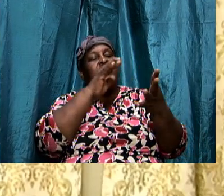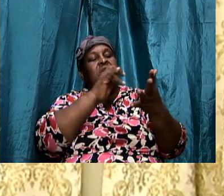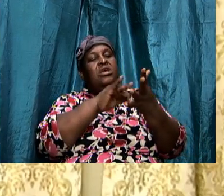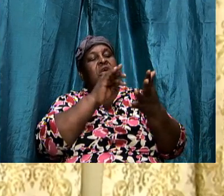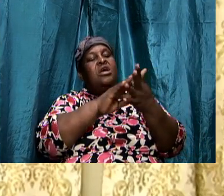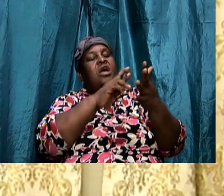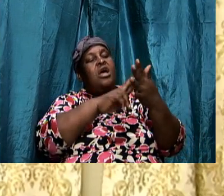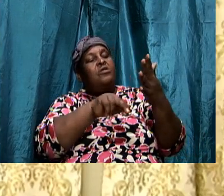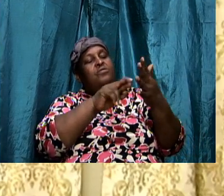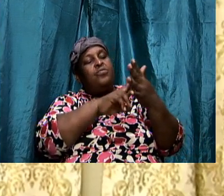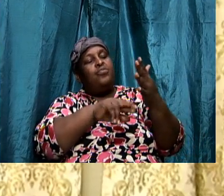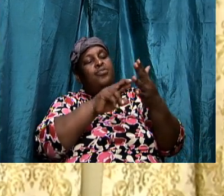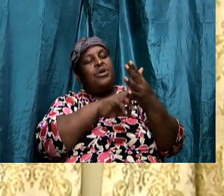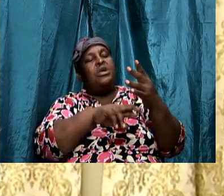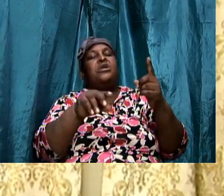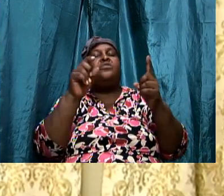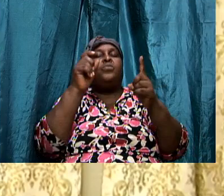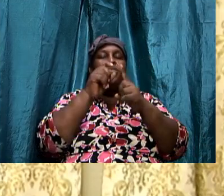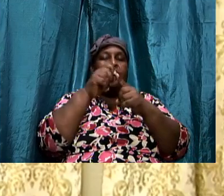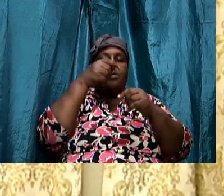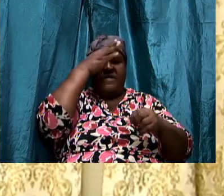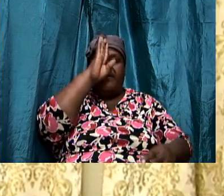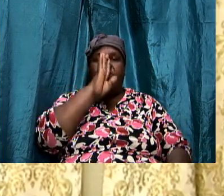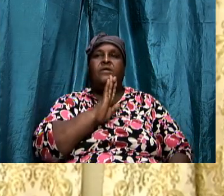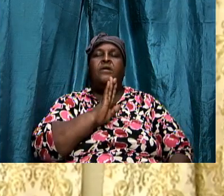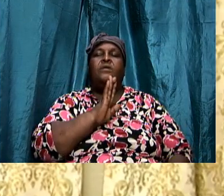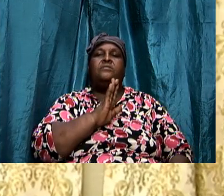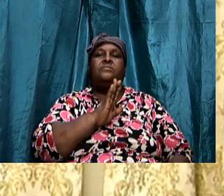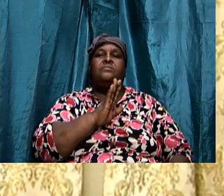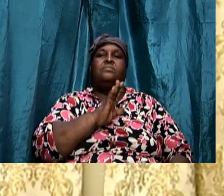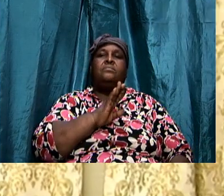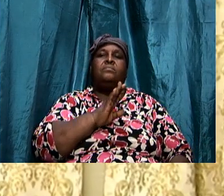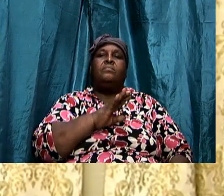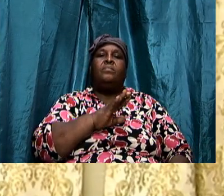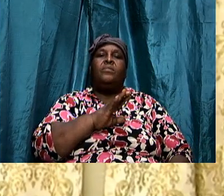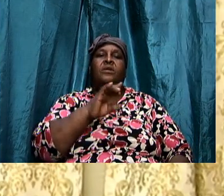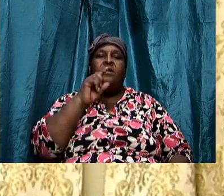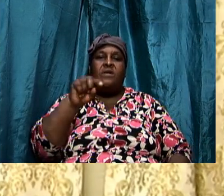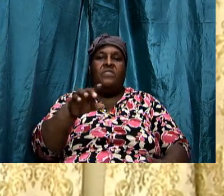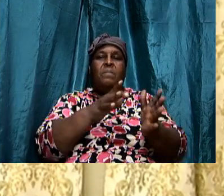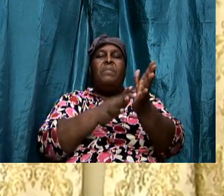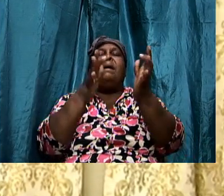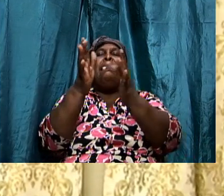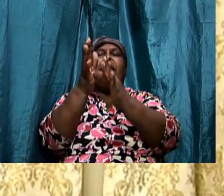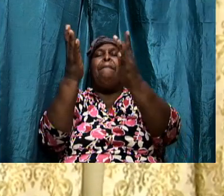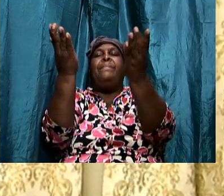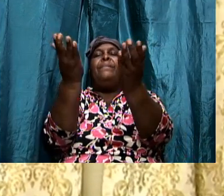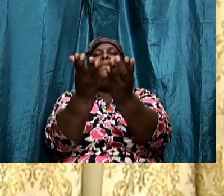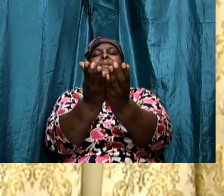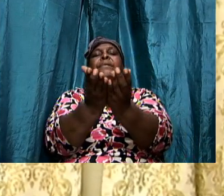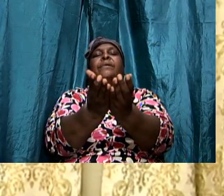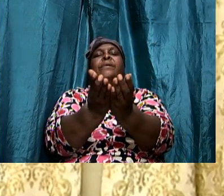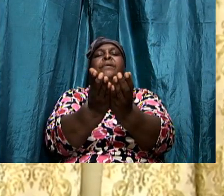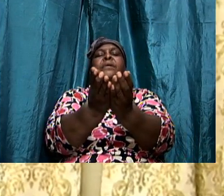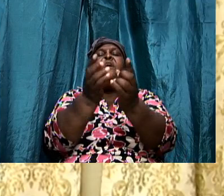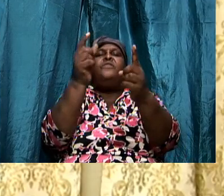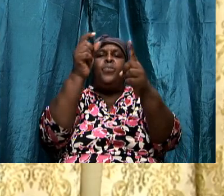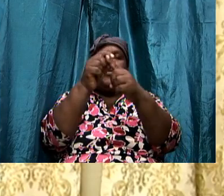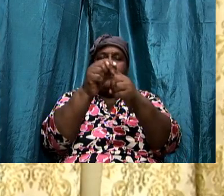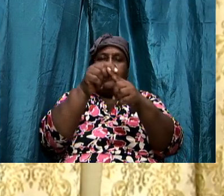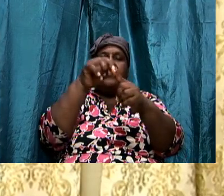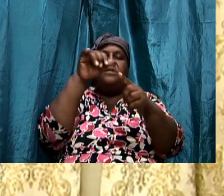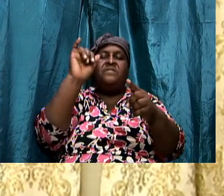read and study the word. This book and that which is containing it